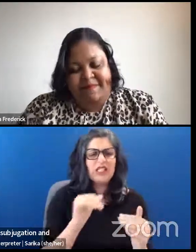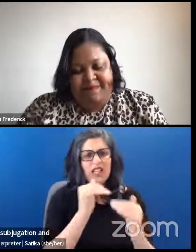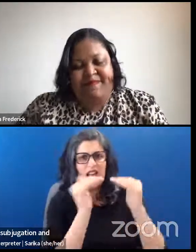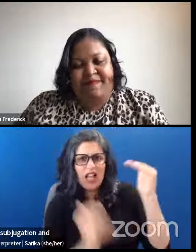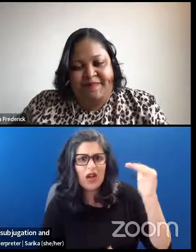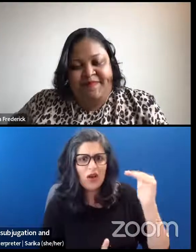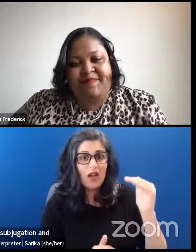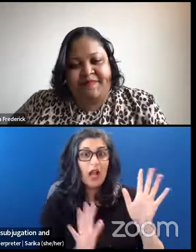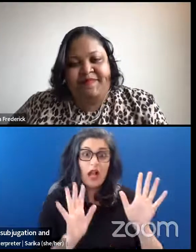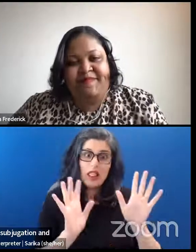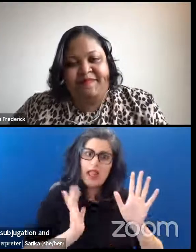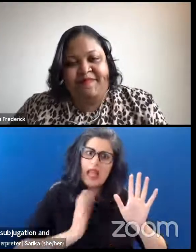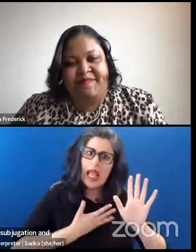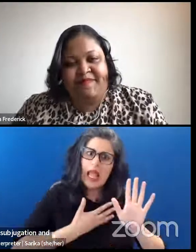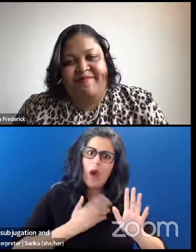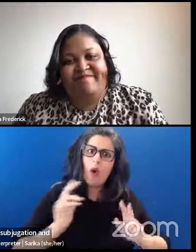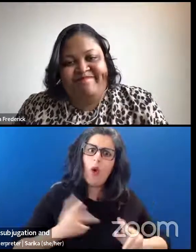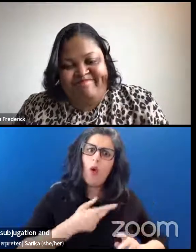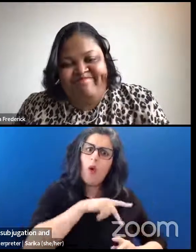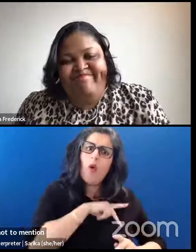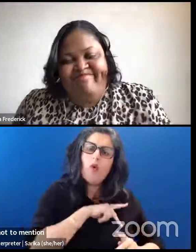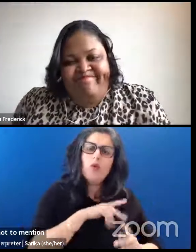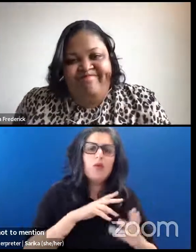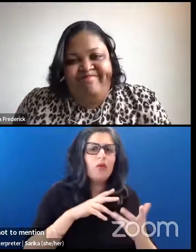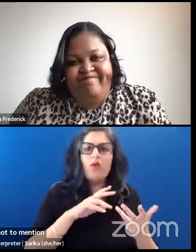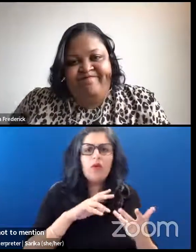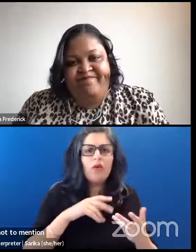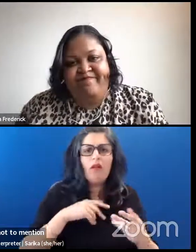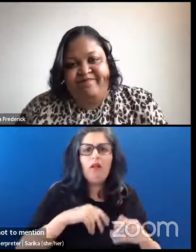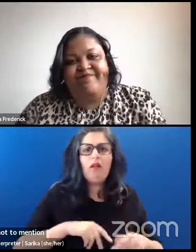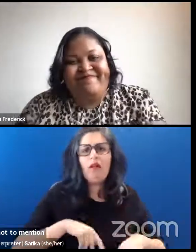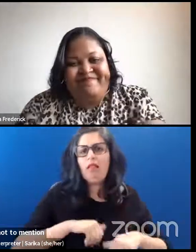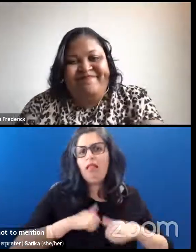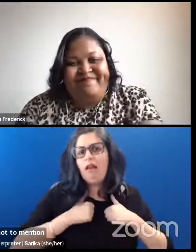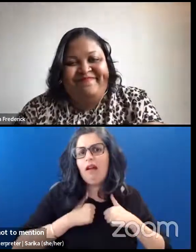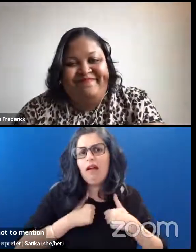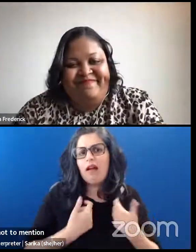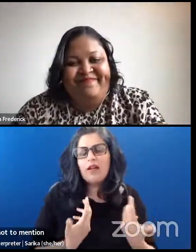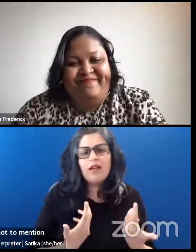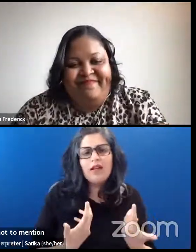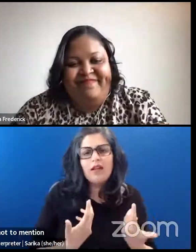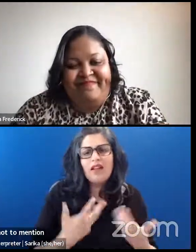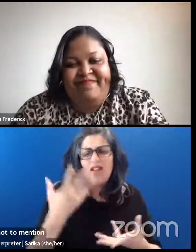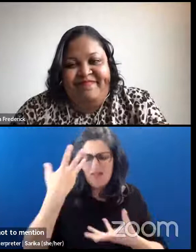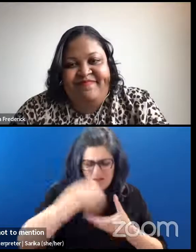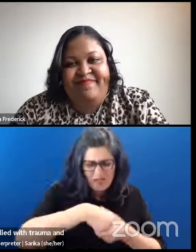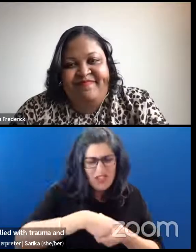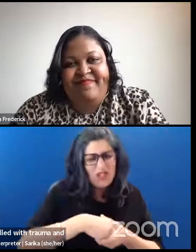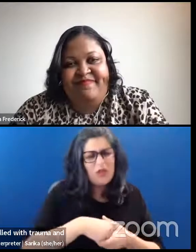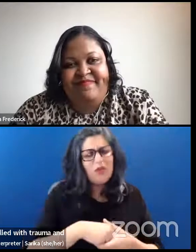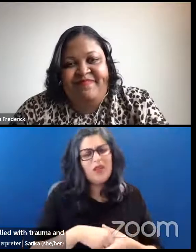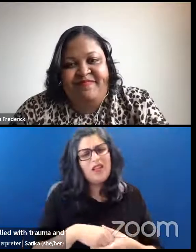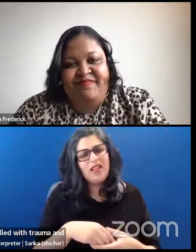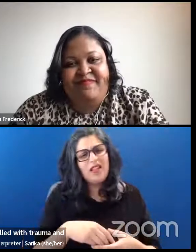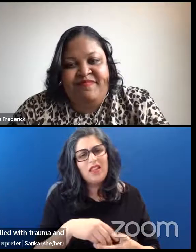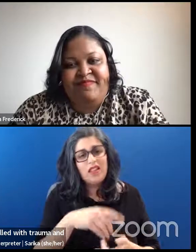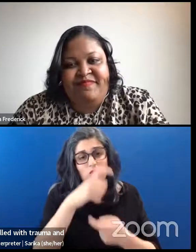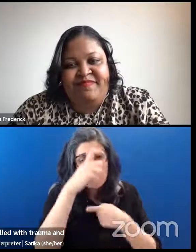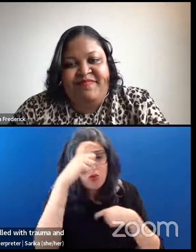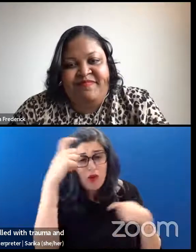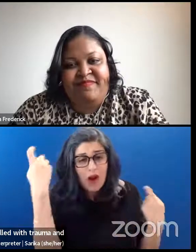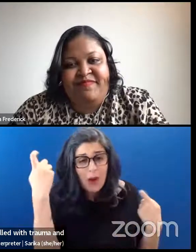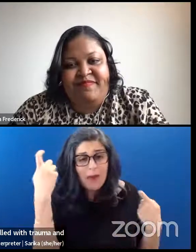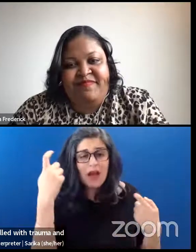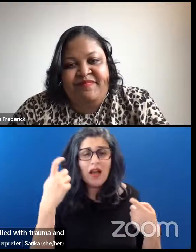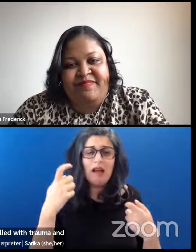lives that are filled with trauma and drama, all of which is very consequential to each one of us.